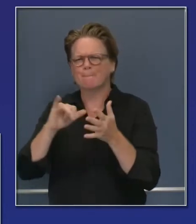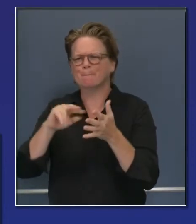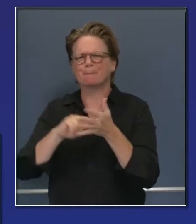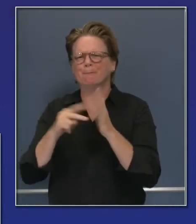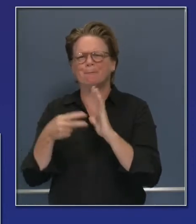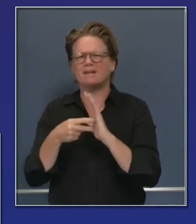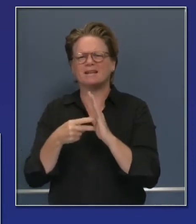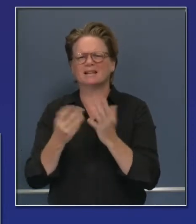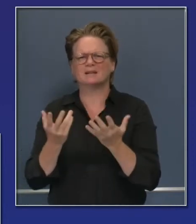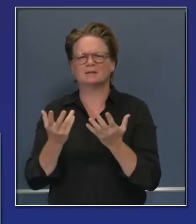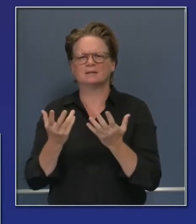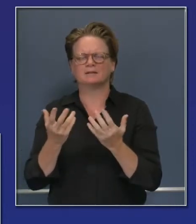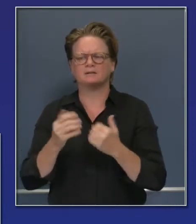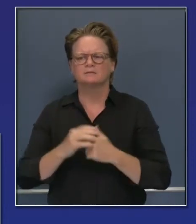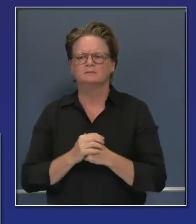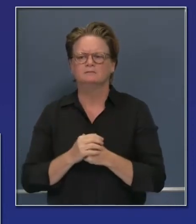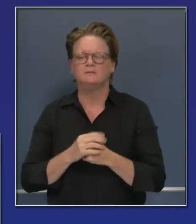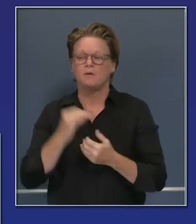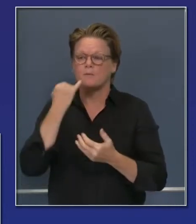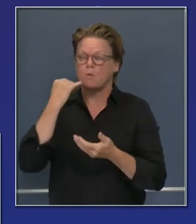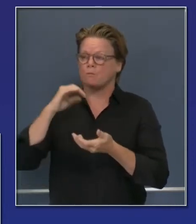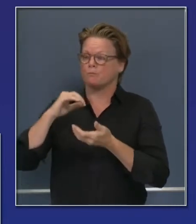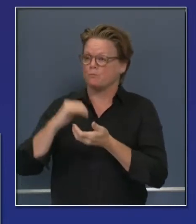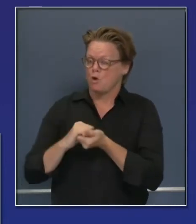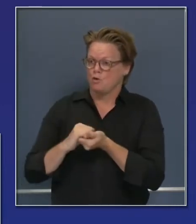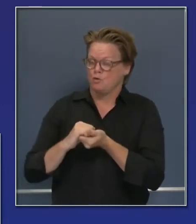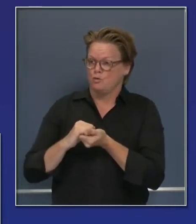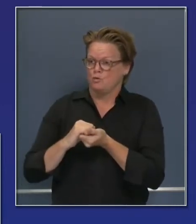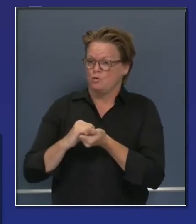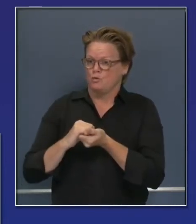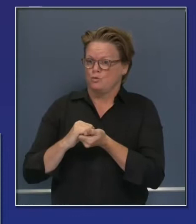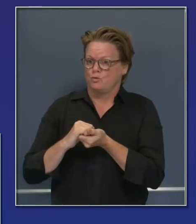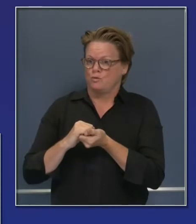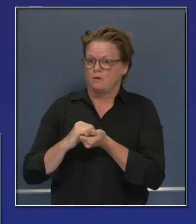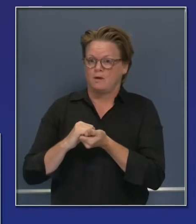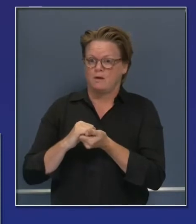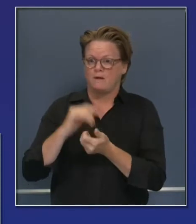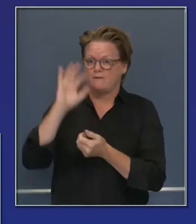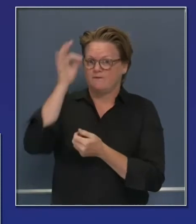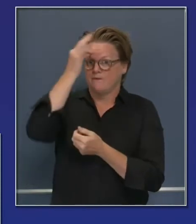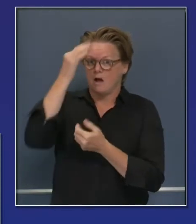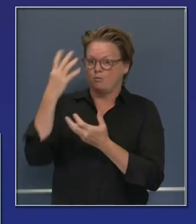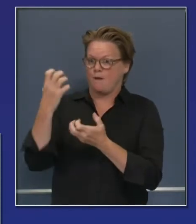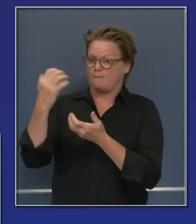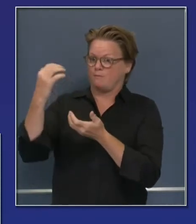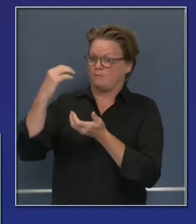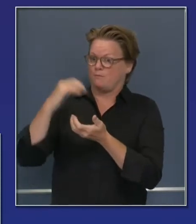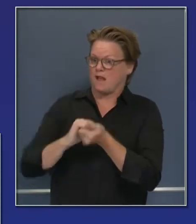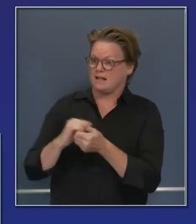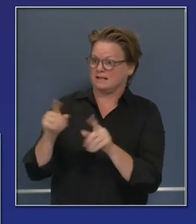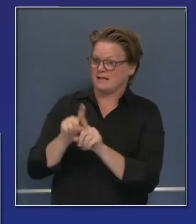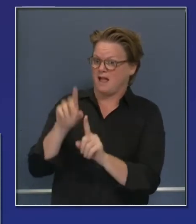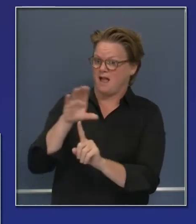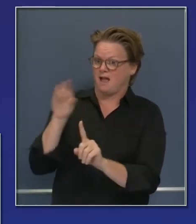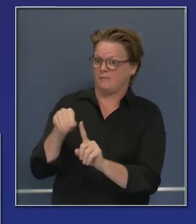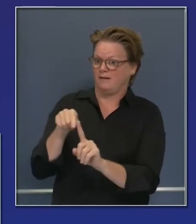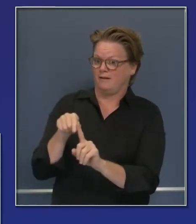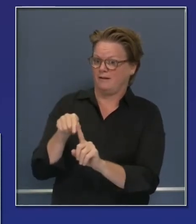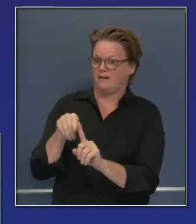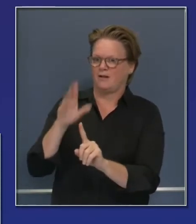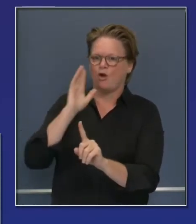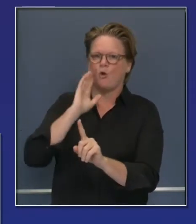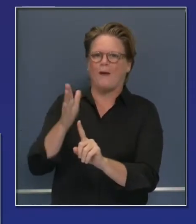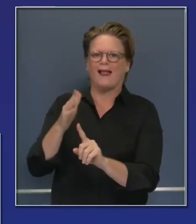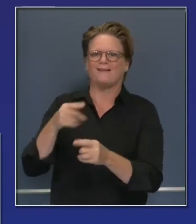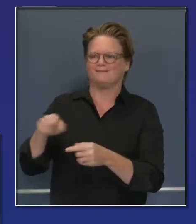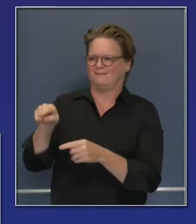partnership develops an additional partnership with even the federal government to bring down costs even lower than $30.78, our contract